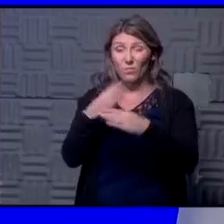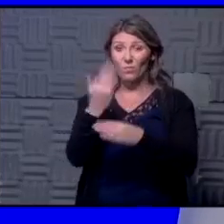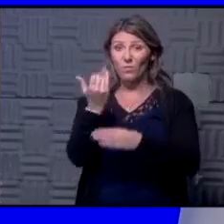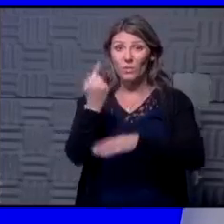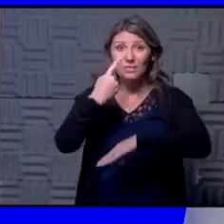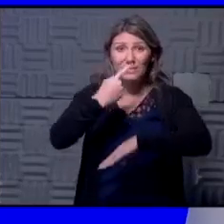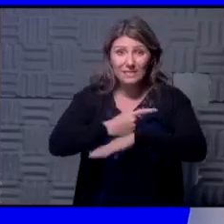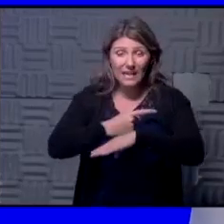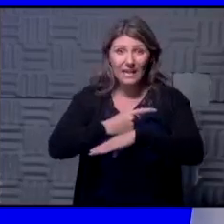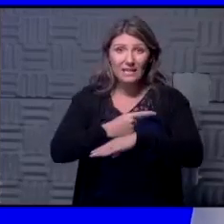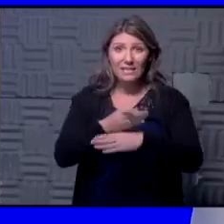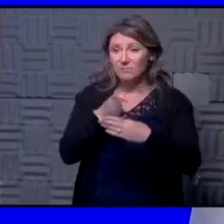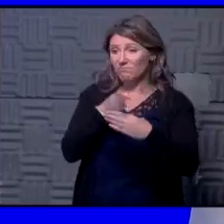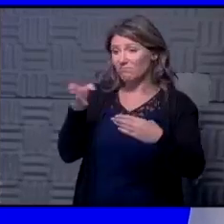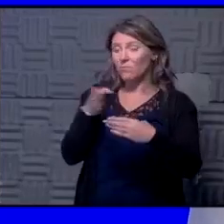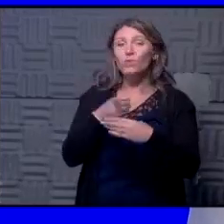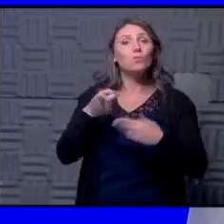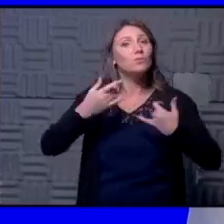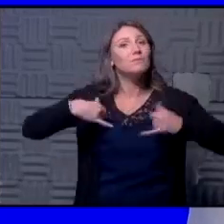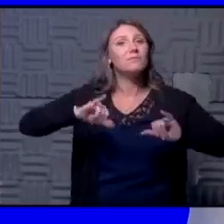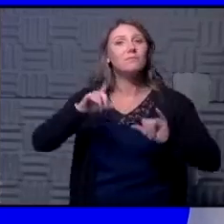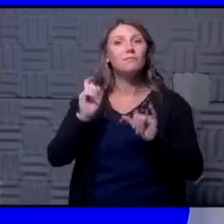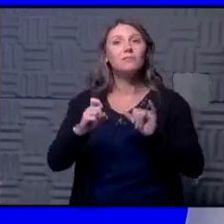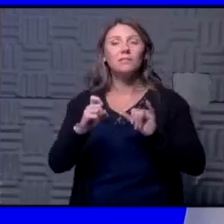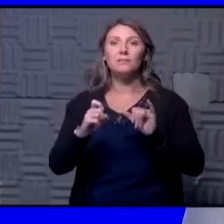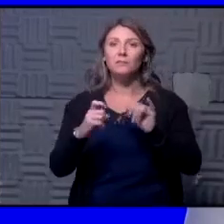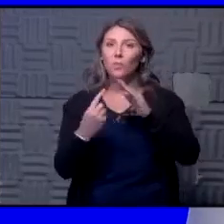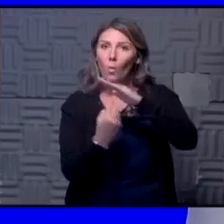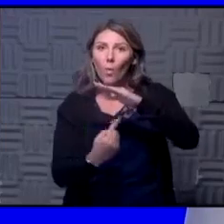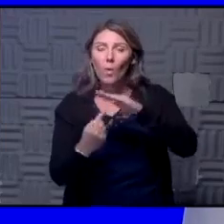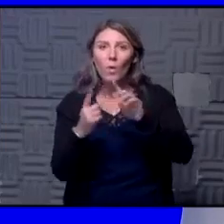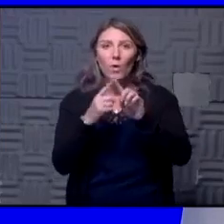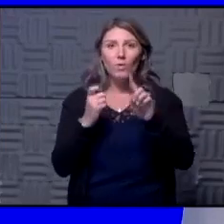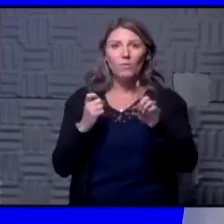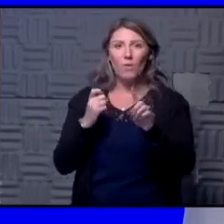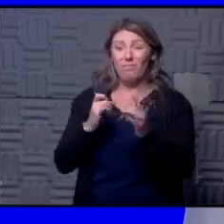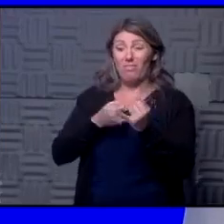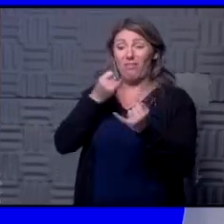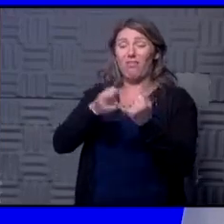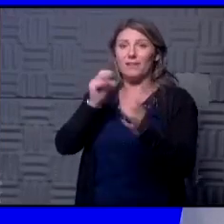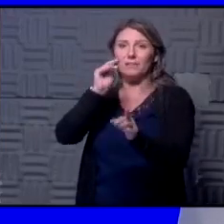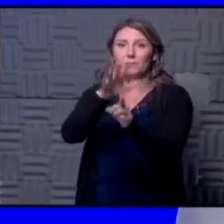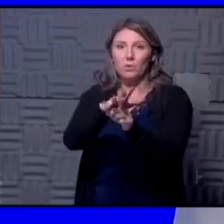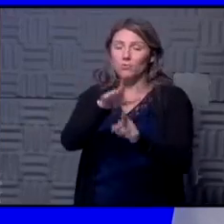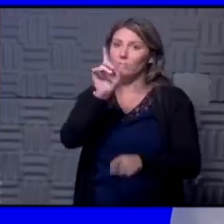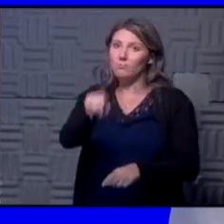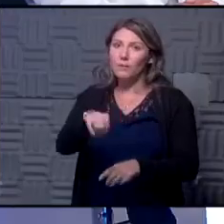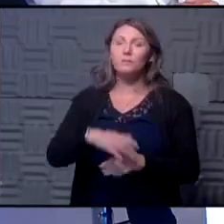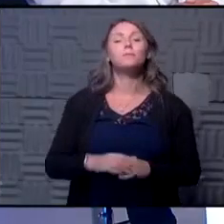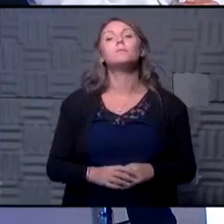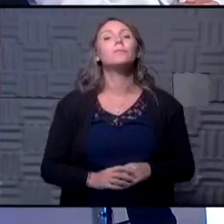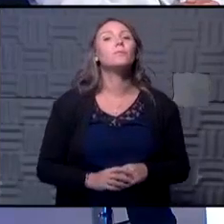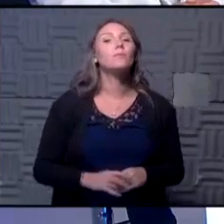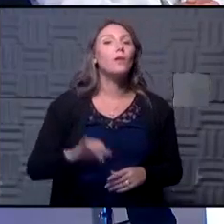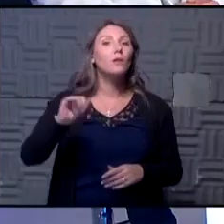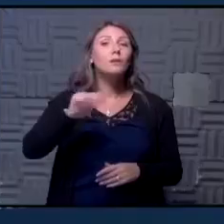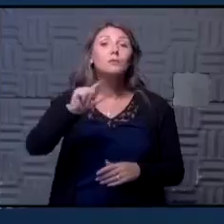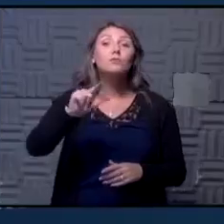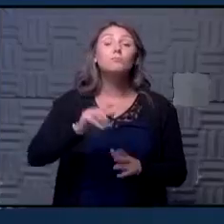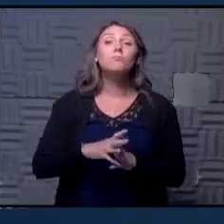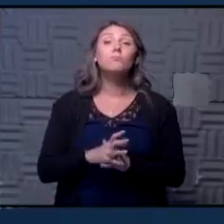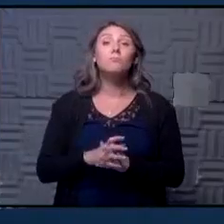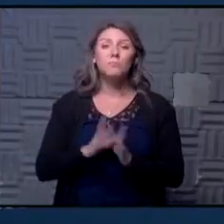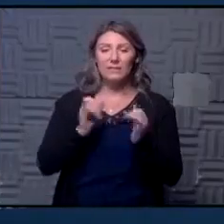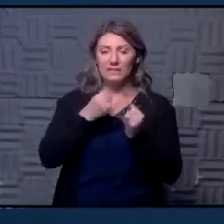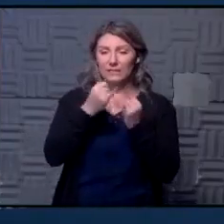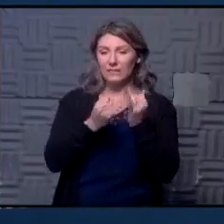you still have to write out your quarantine for 14 days from your last known exposure jill and